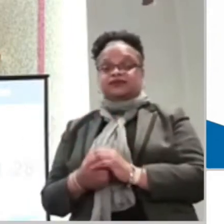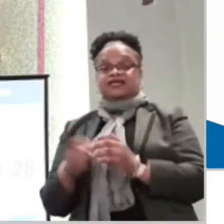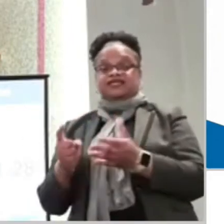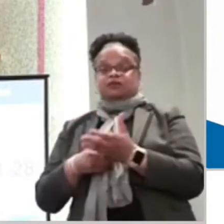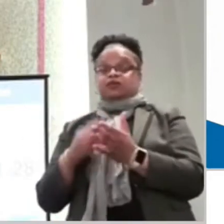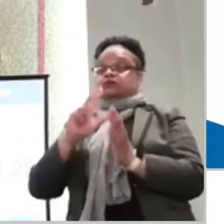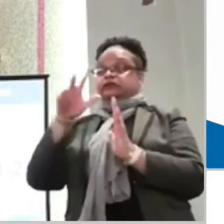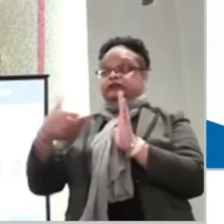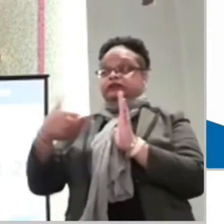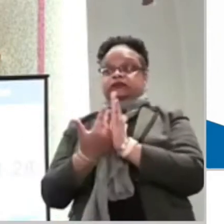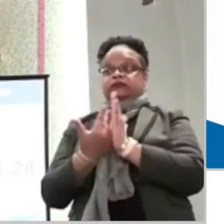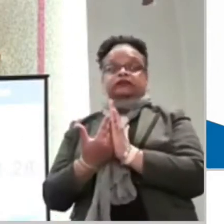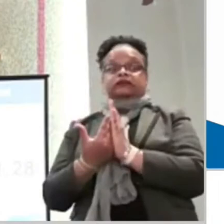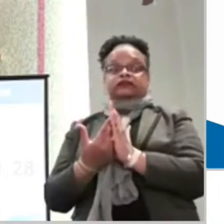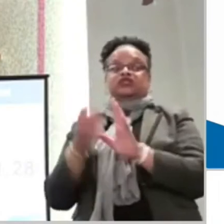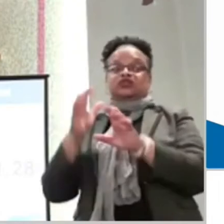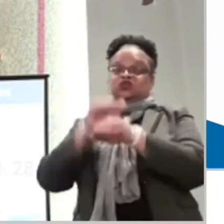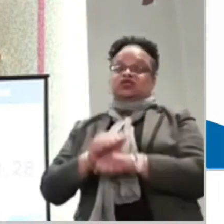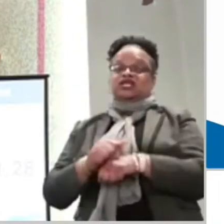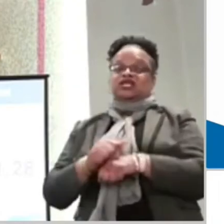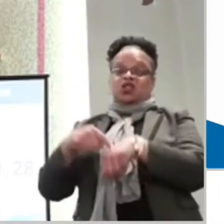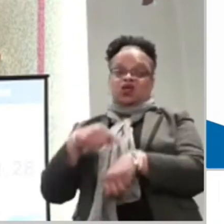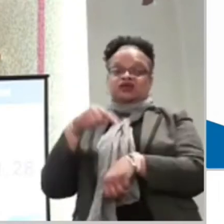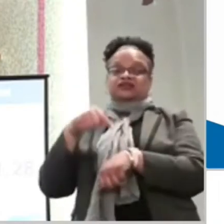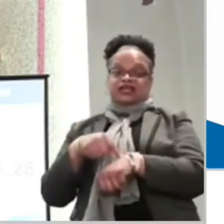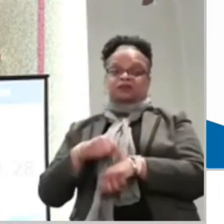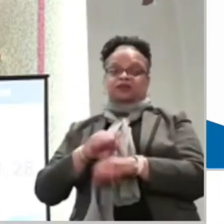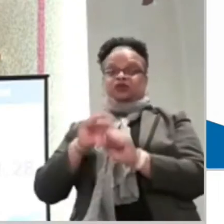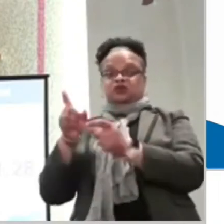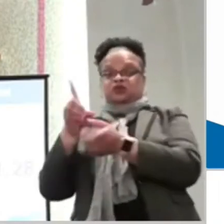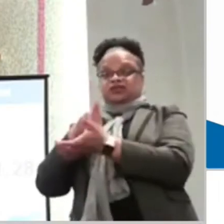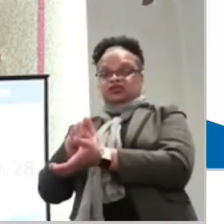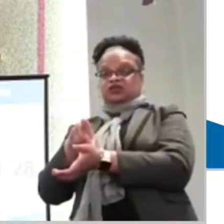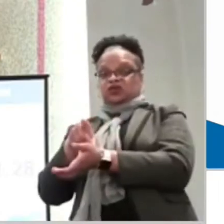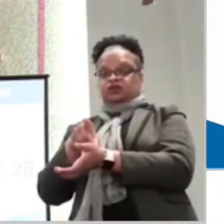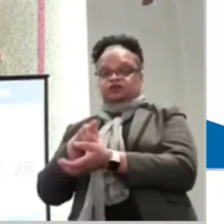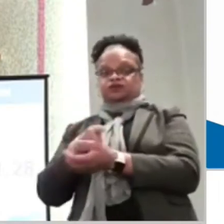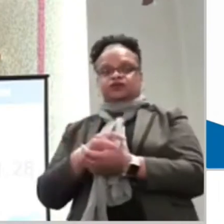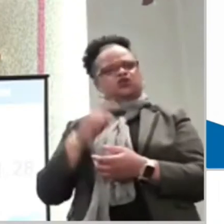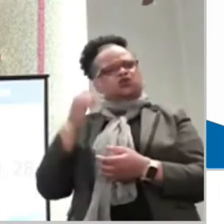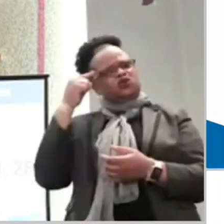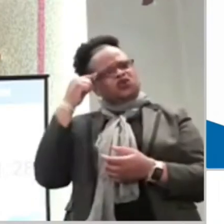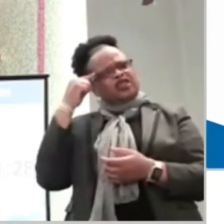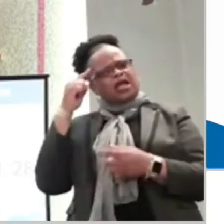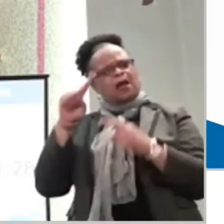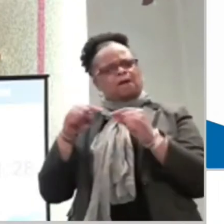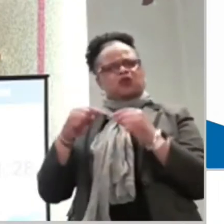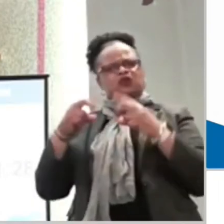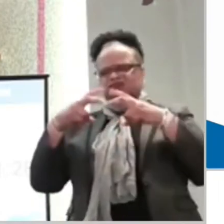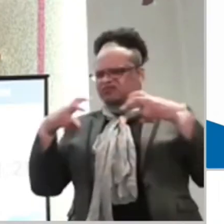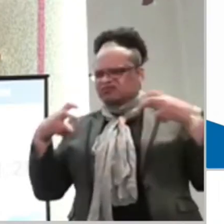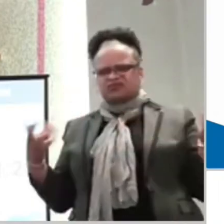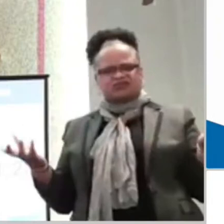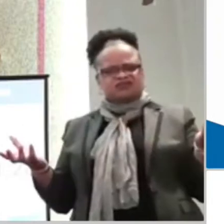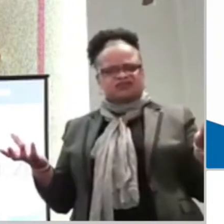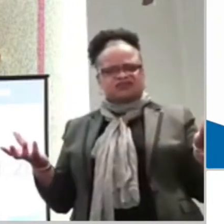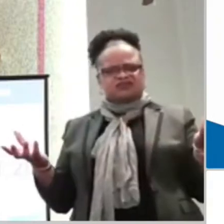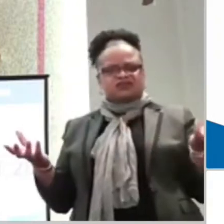sometimes three hours. It's usually a lengthy process. When you think of examination, it's usually